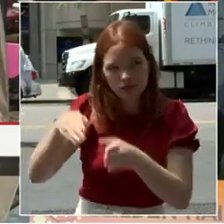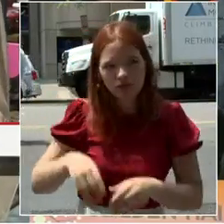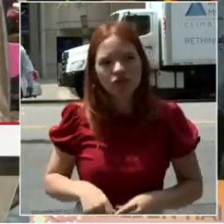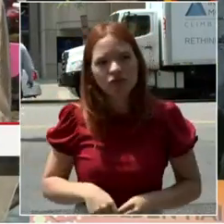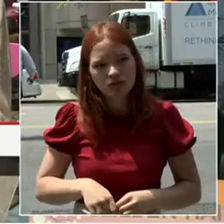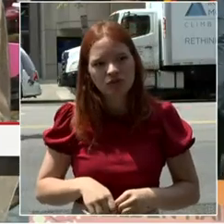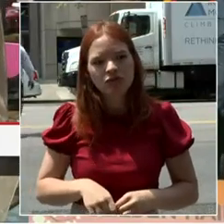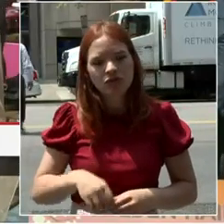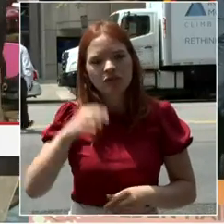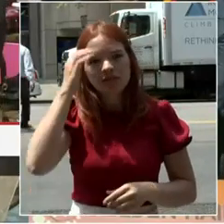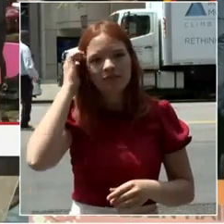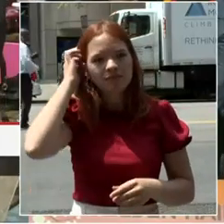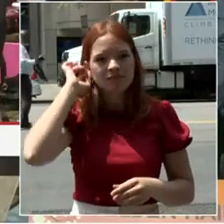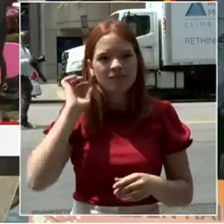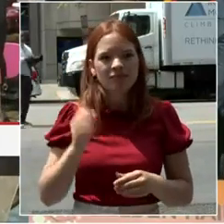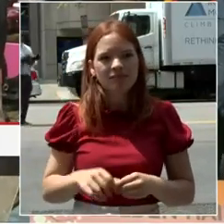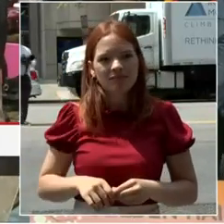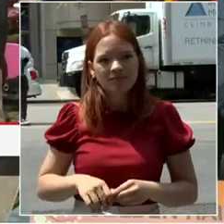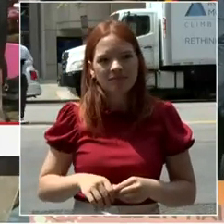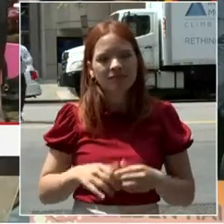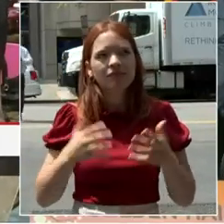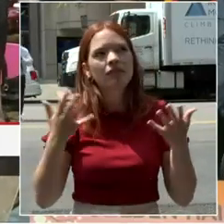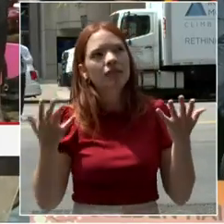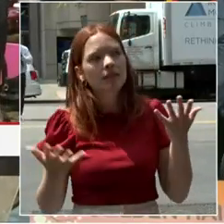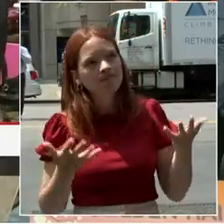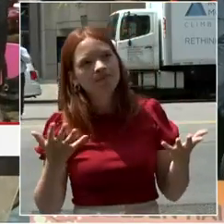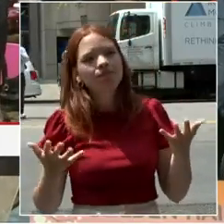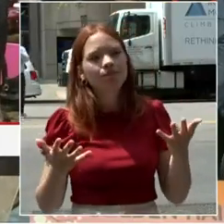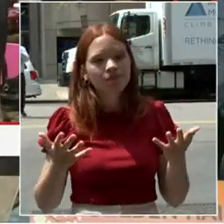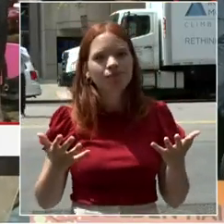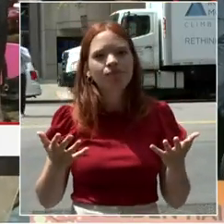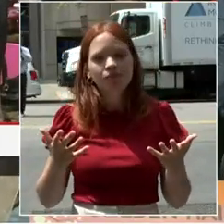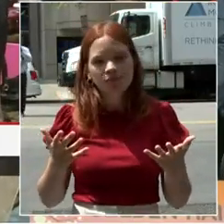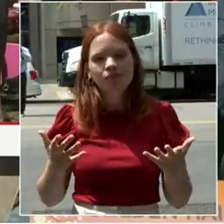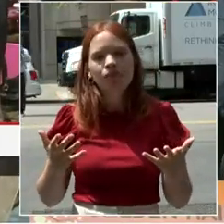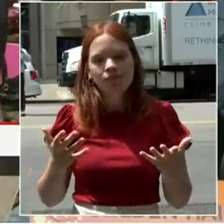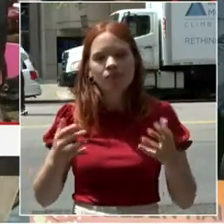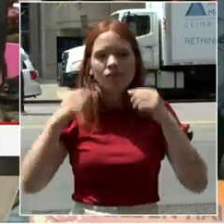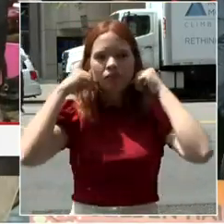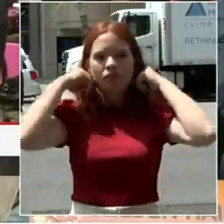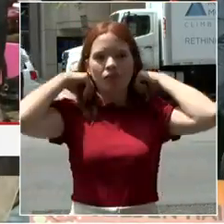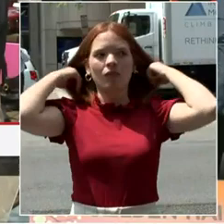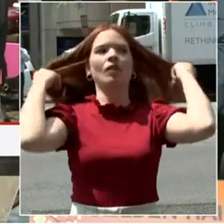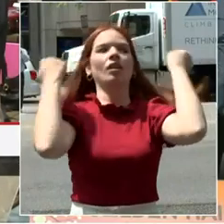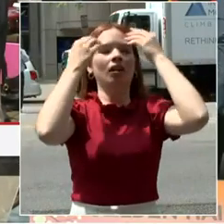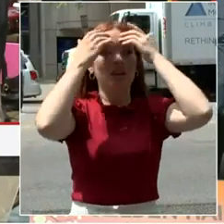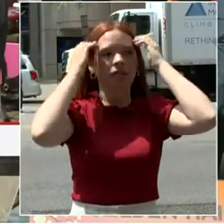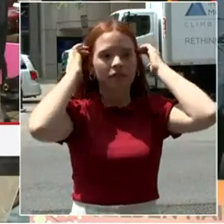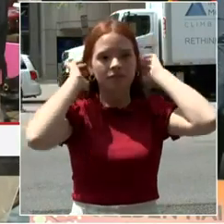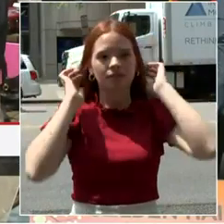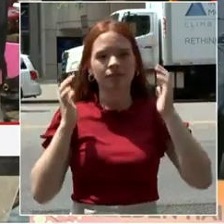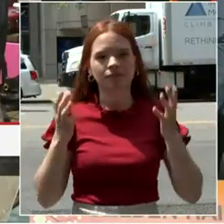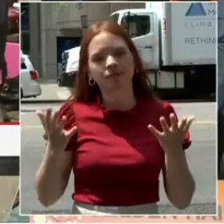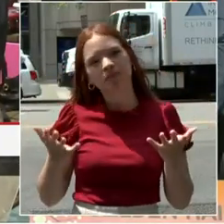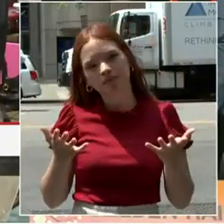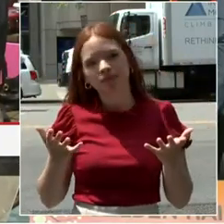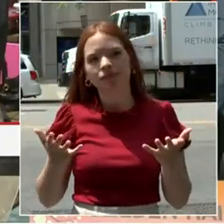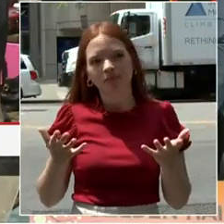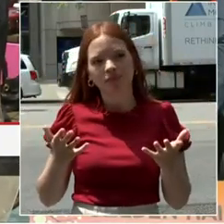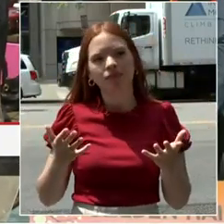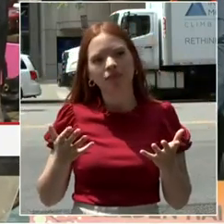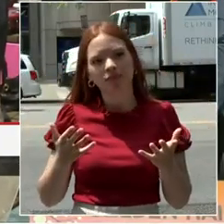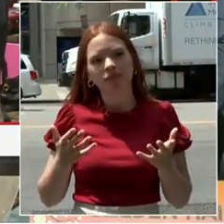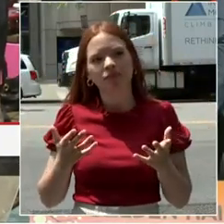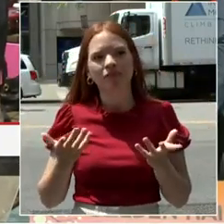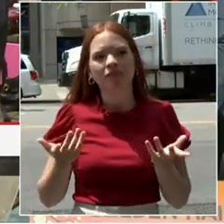everybody shouldn't think that they have to live in Noma or at the wharf